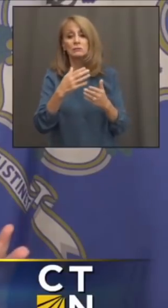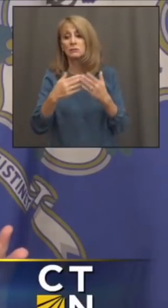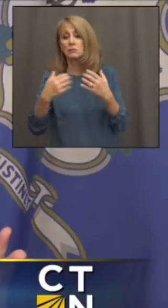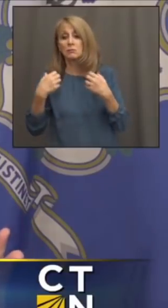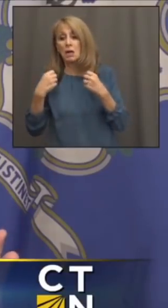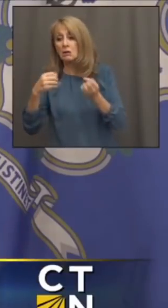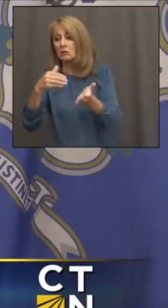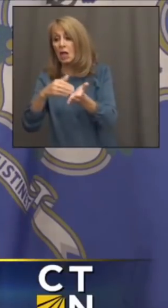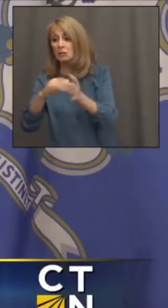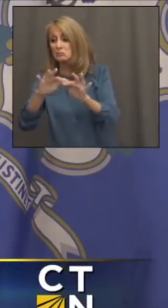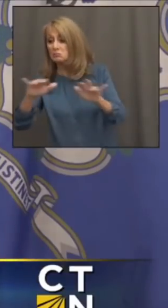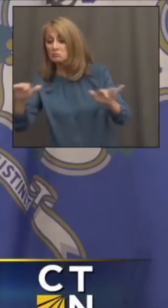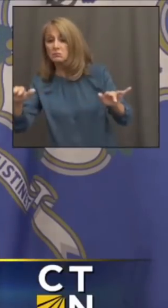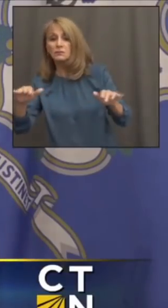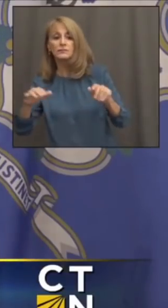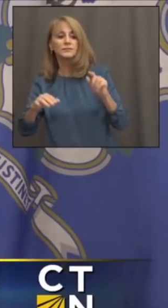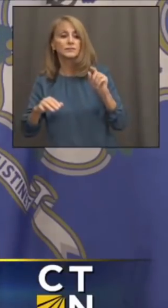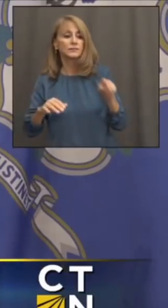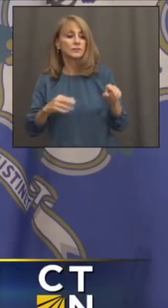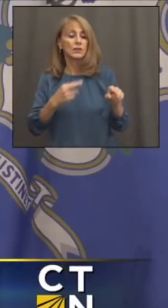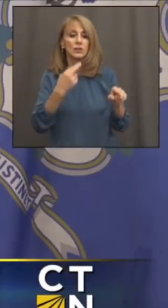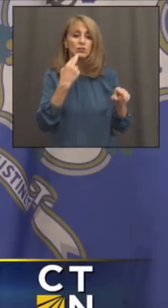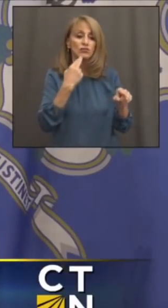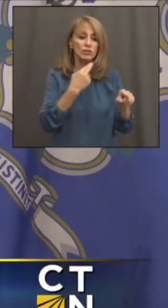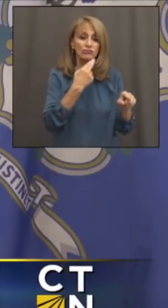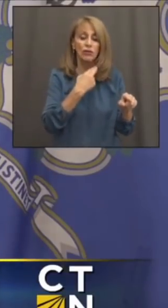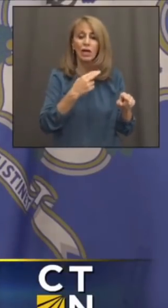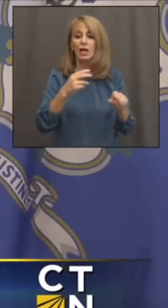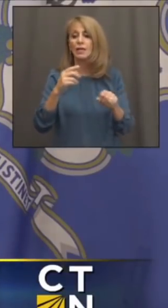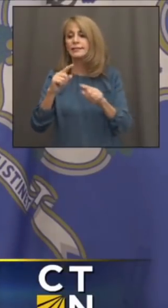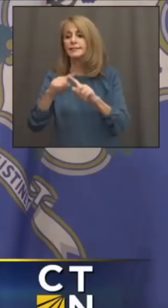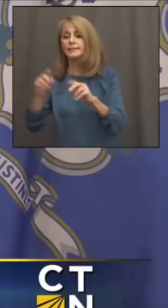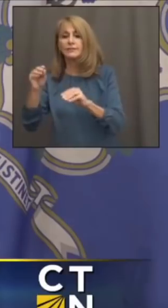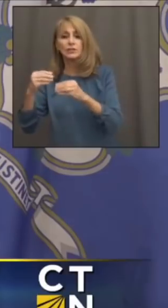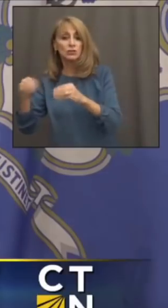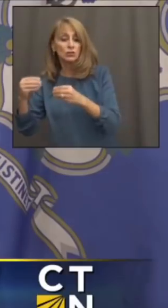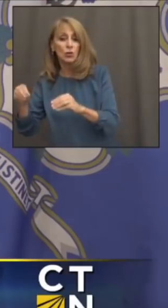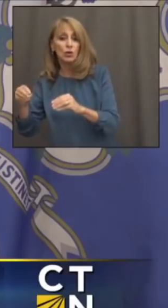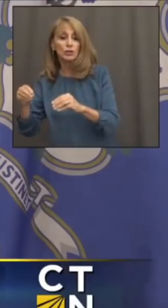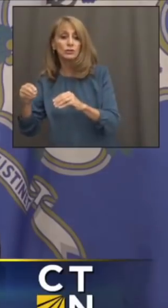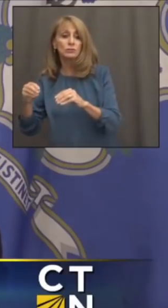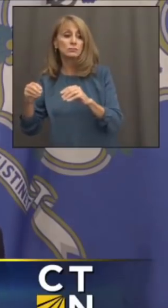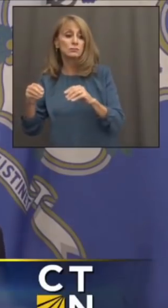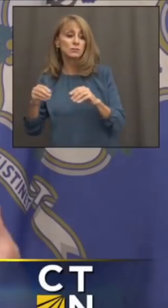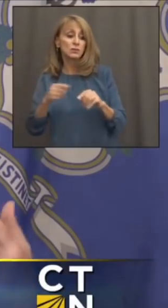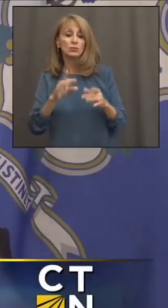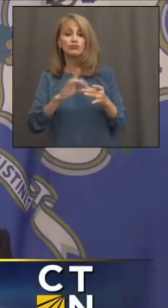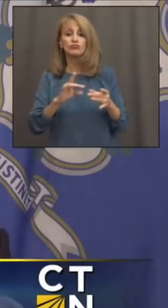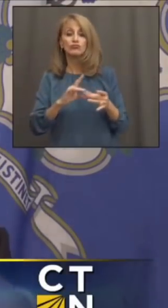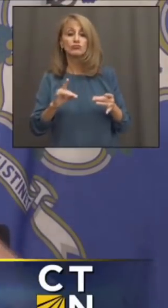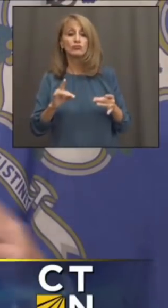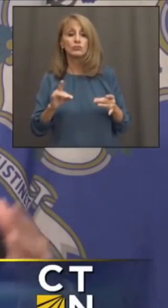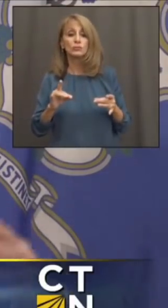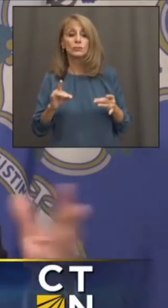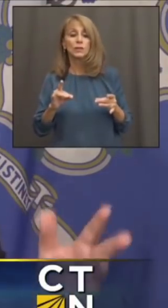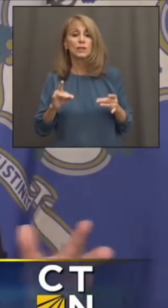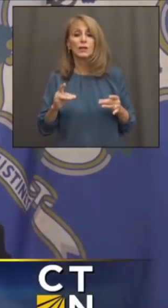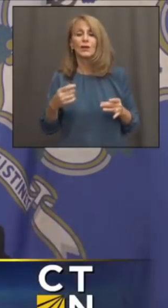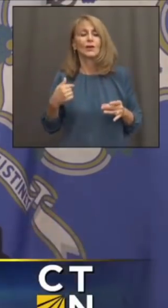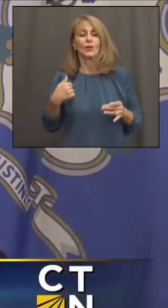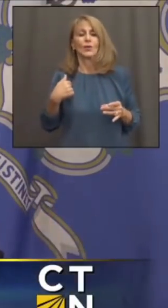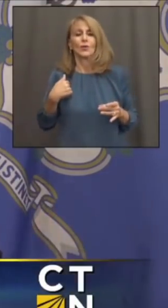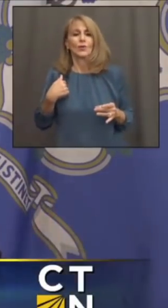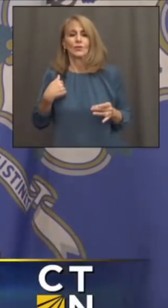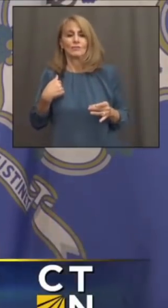to. Basically, I think the stores and the restaurant folks have told me, unless you hear differently, rather than have us have to